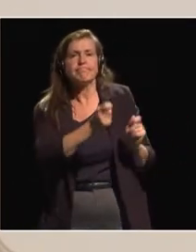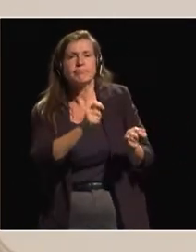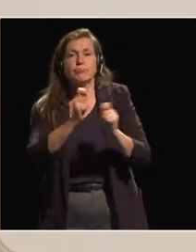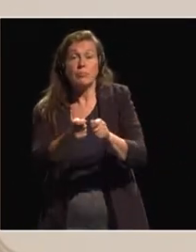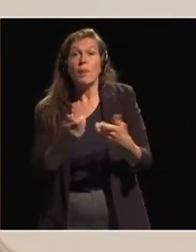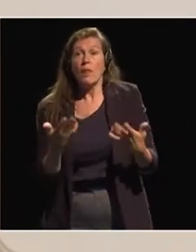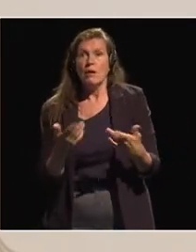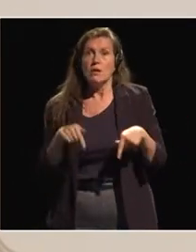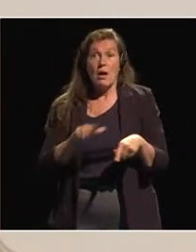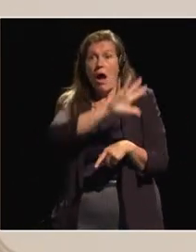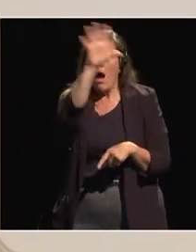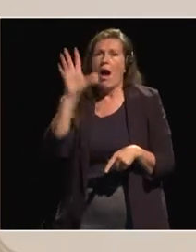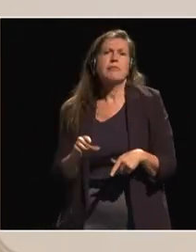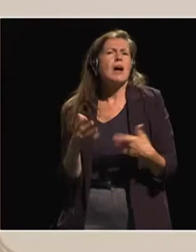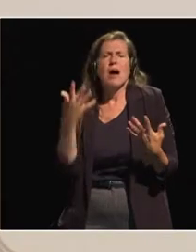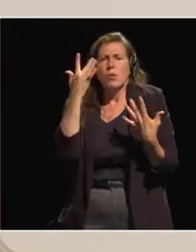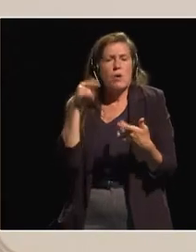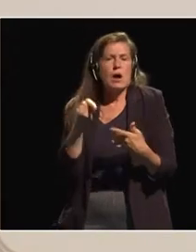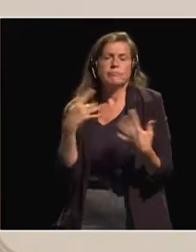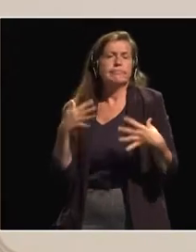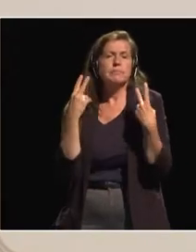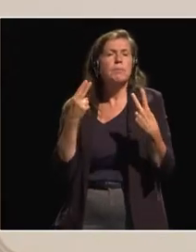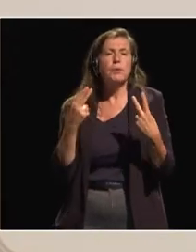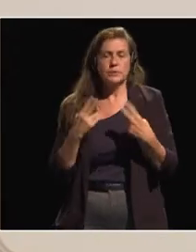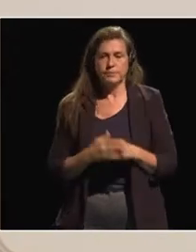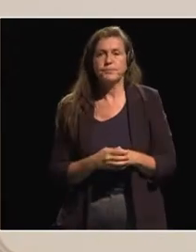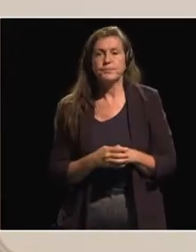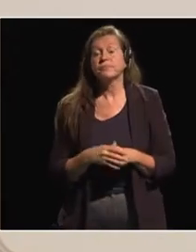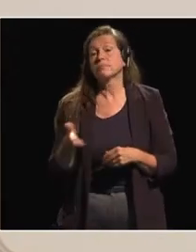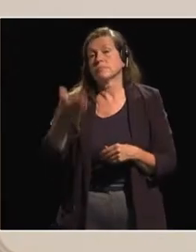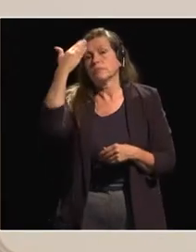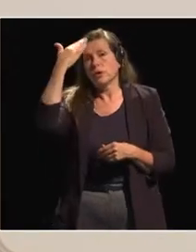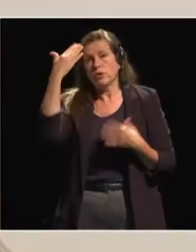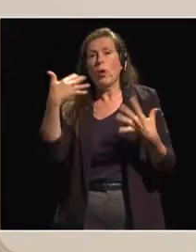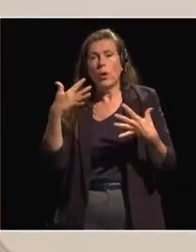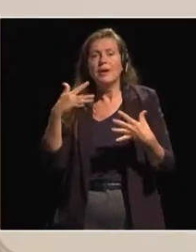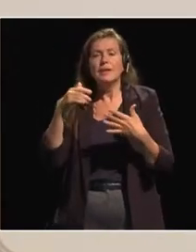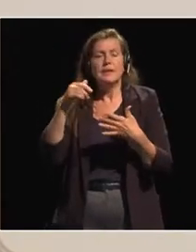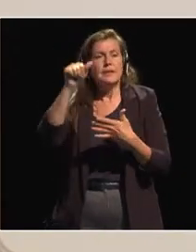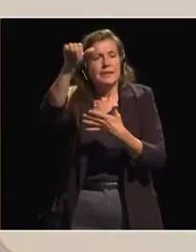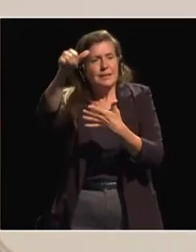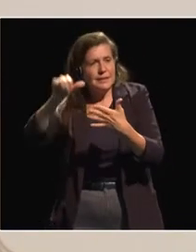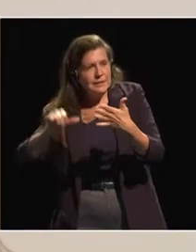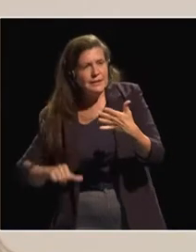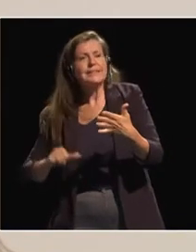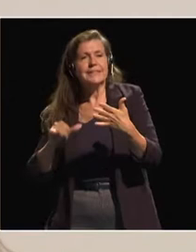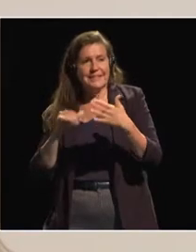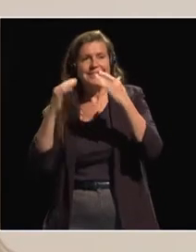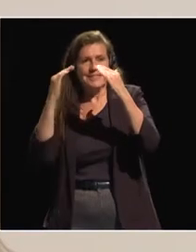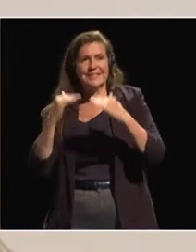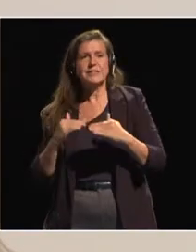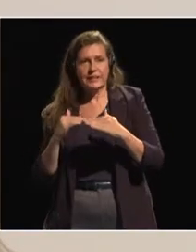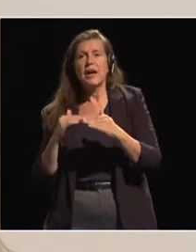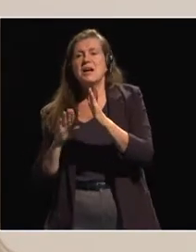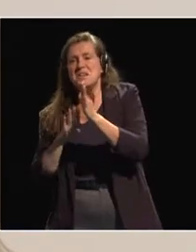Africa? Because you all know the least developed countries, 47 of